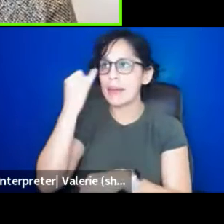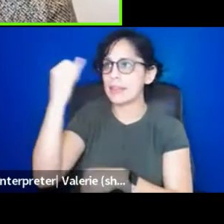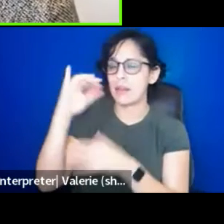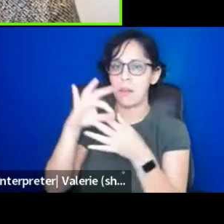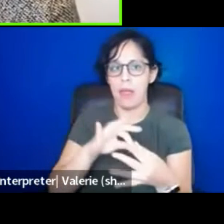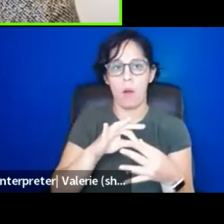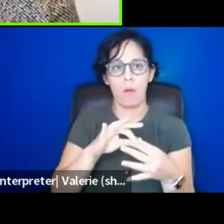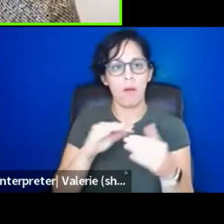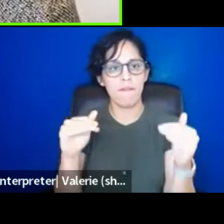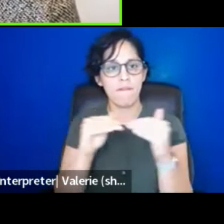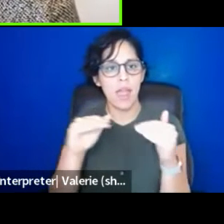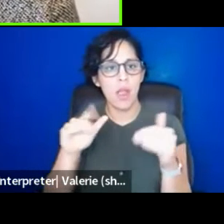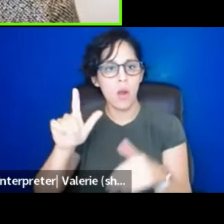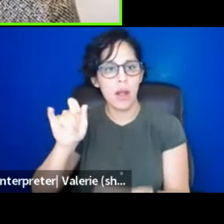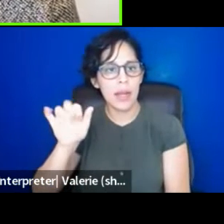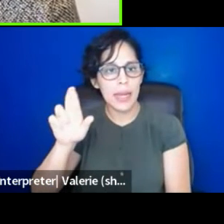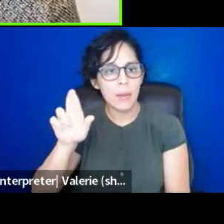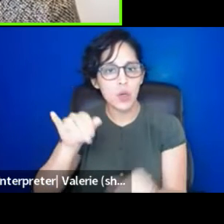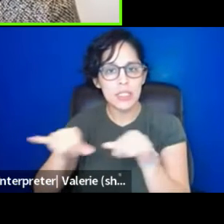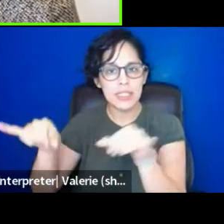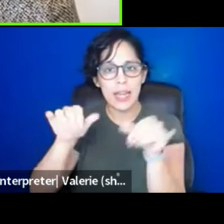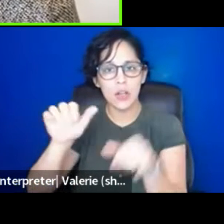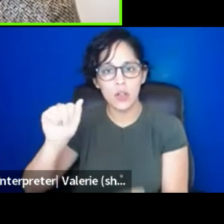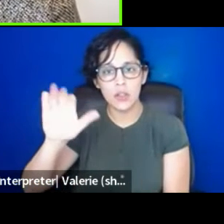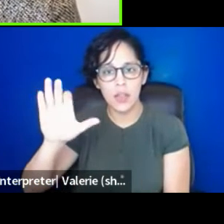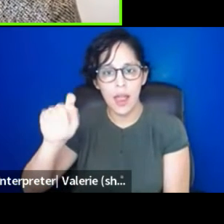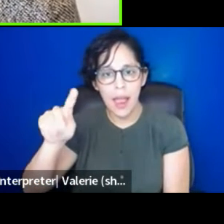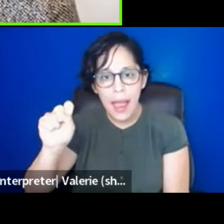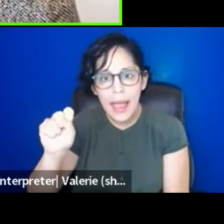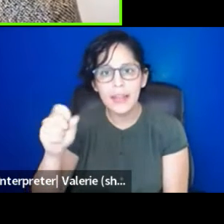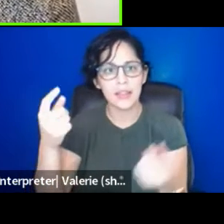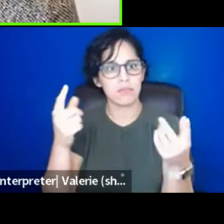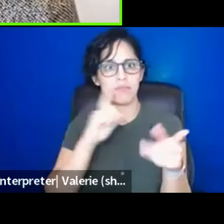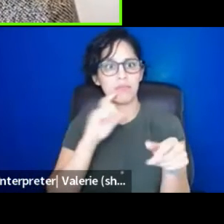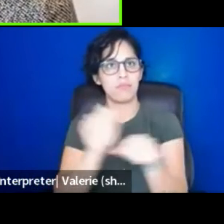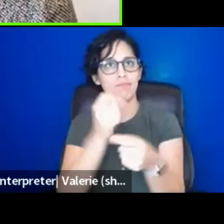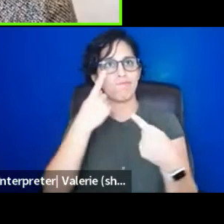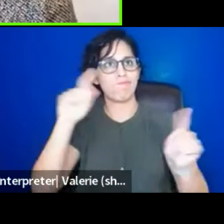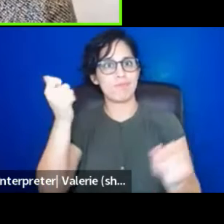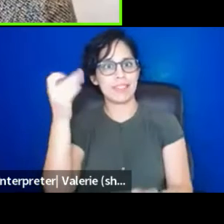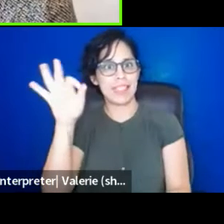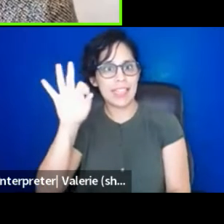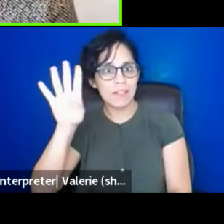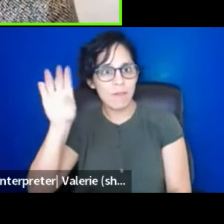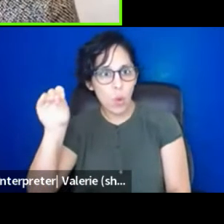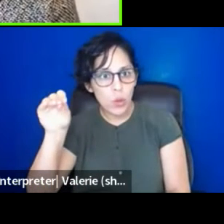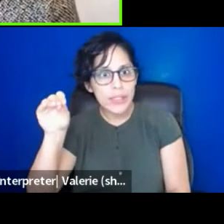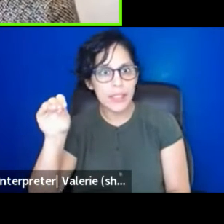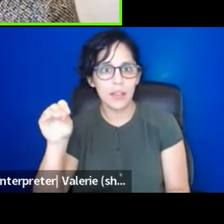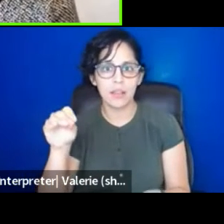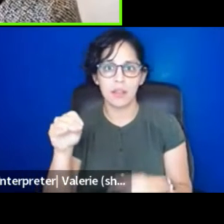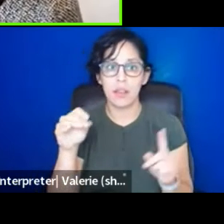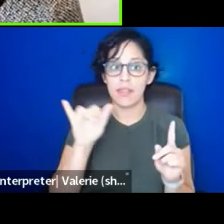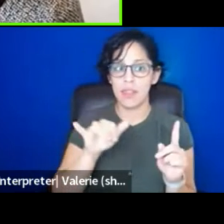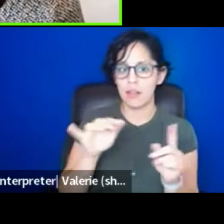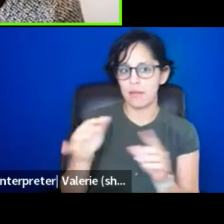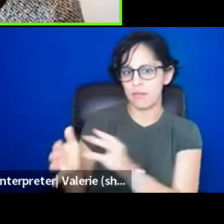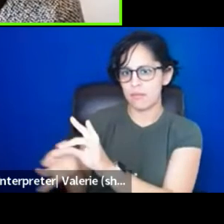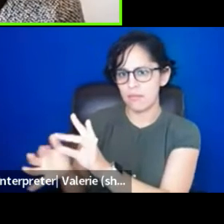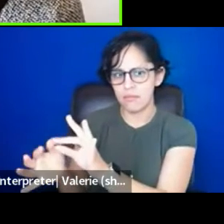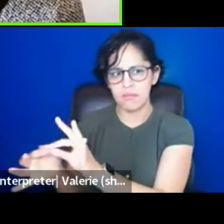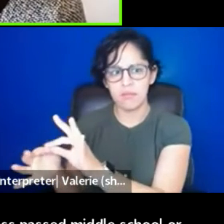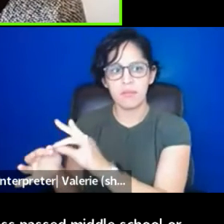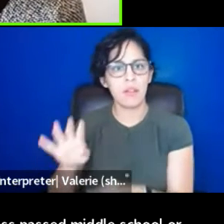standards act happened in 1940, you know, Congress passed around middle school, but the idea that the, oh,